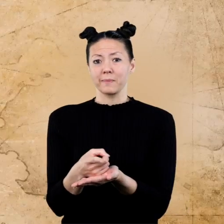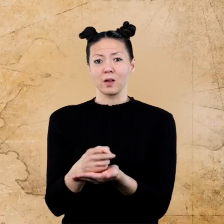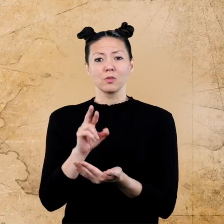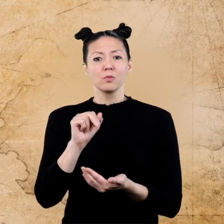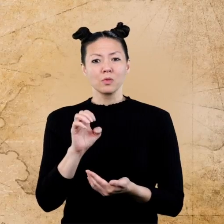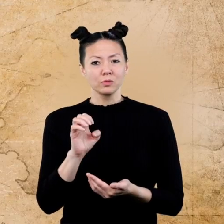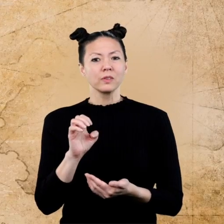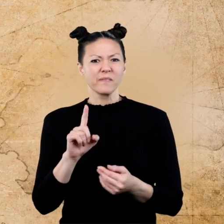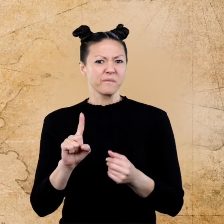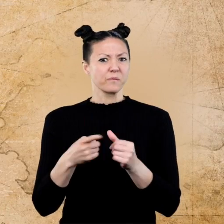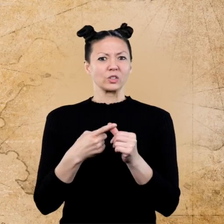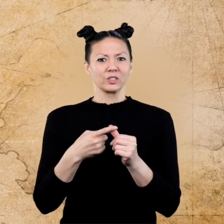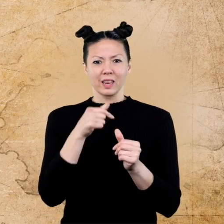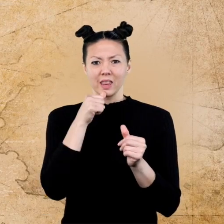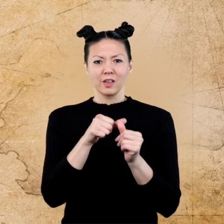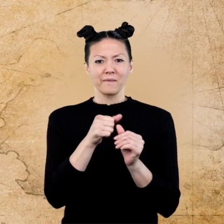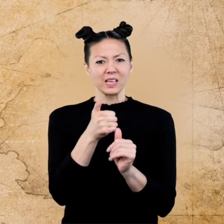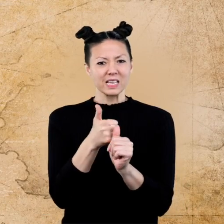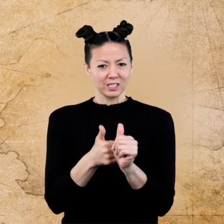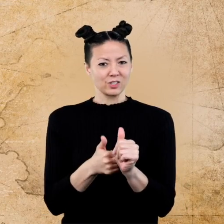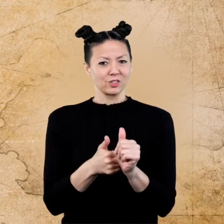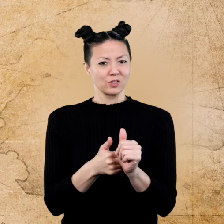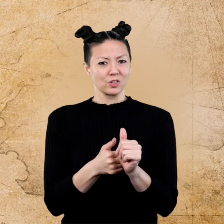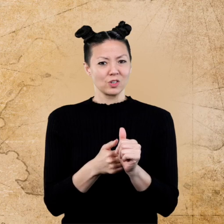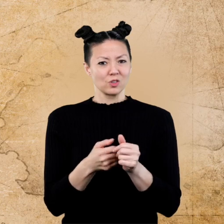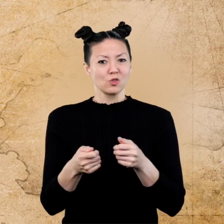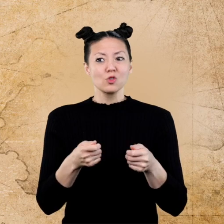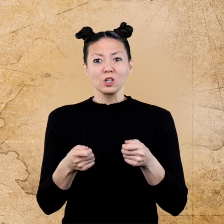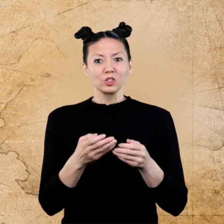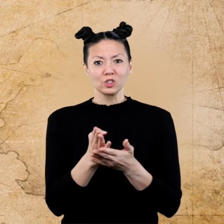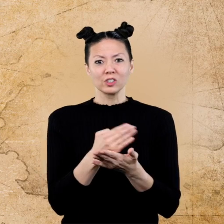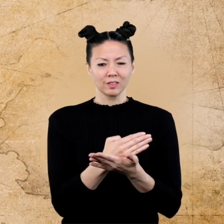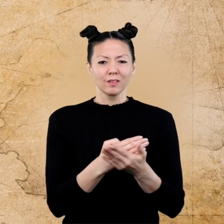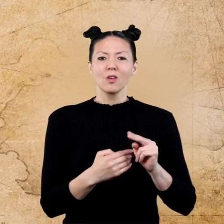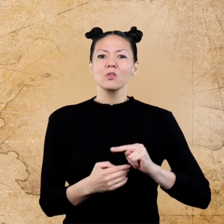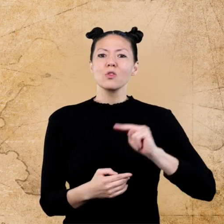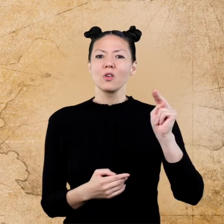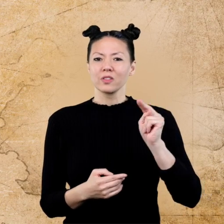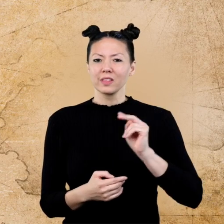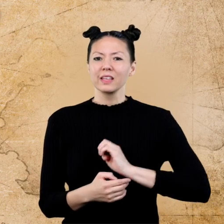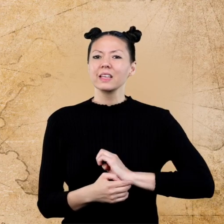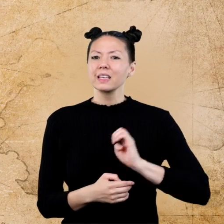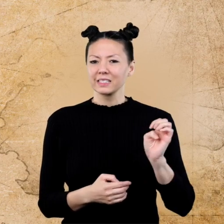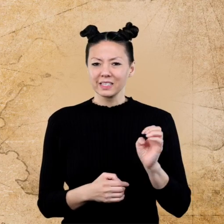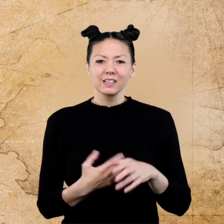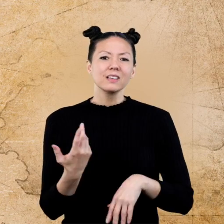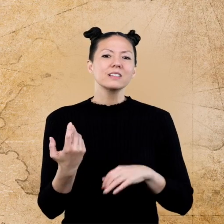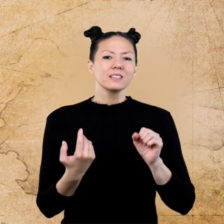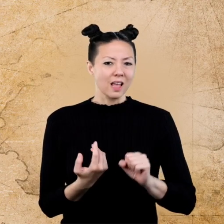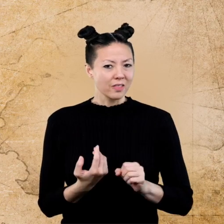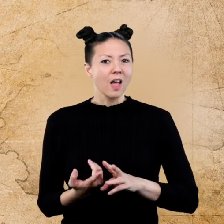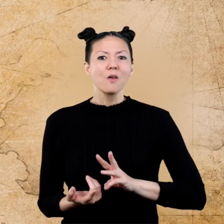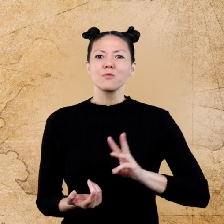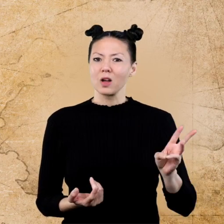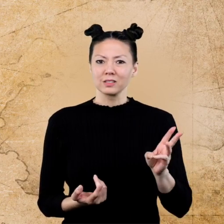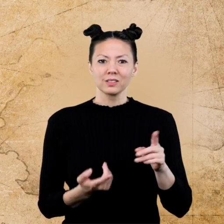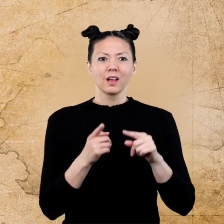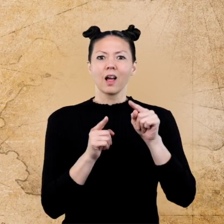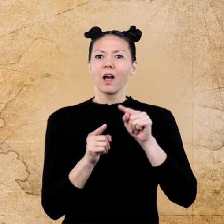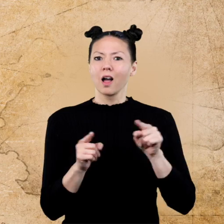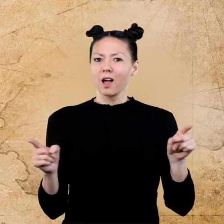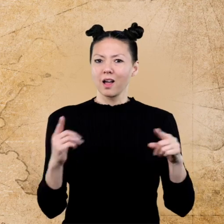compass rose uses the first letter of each direction or N-E-S